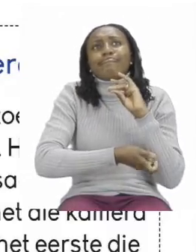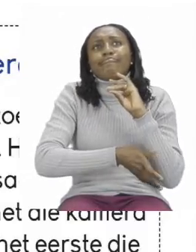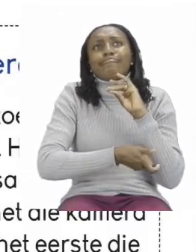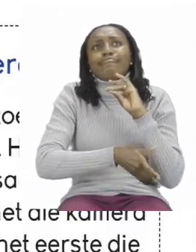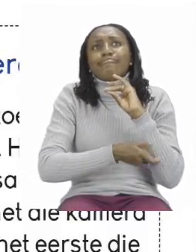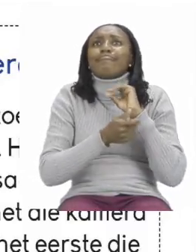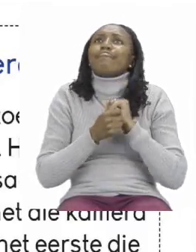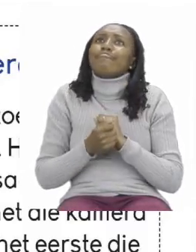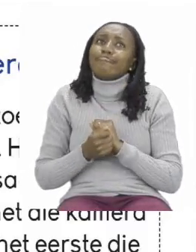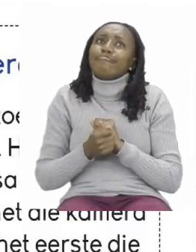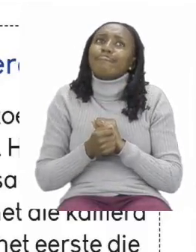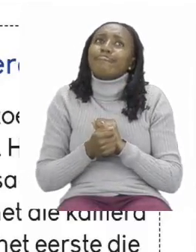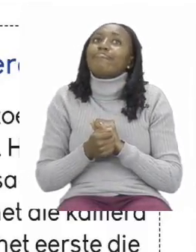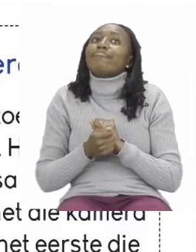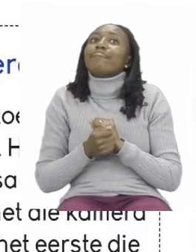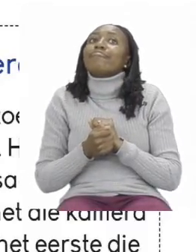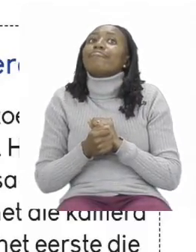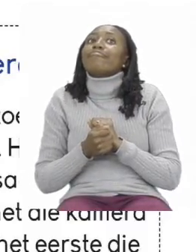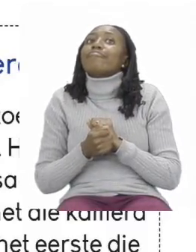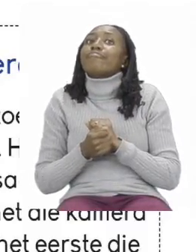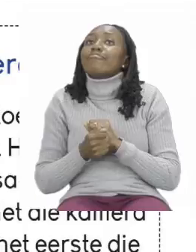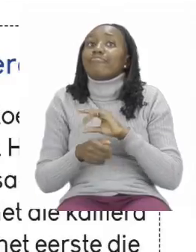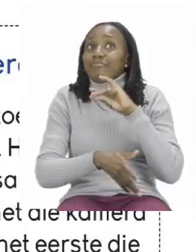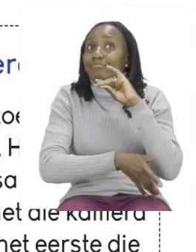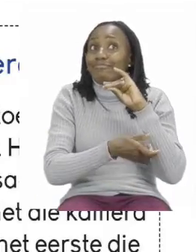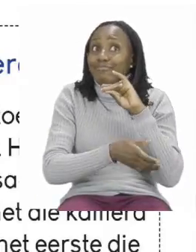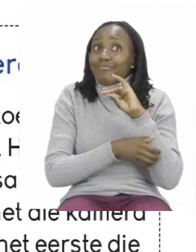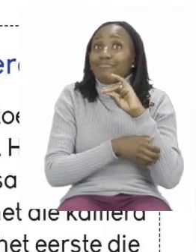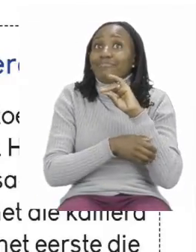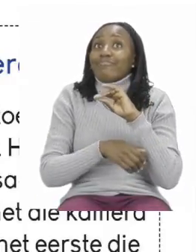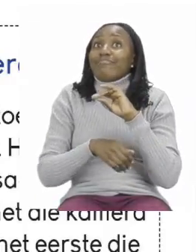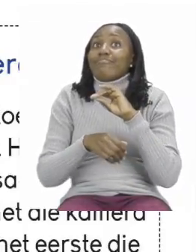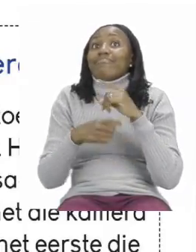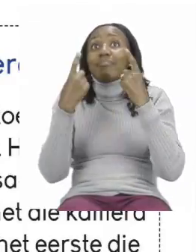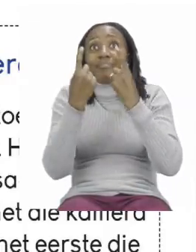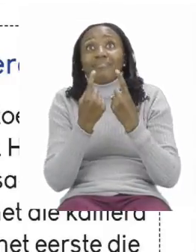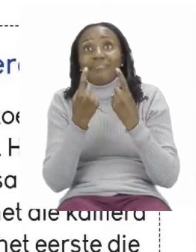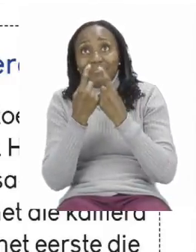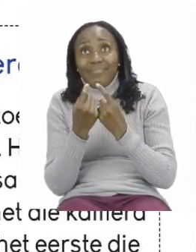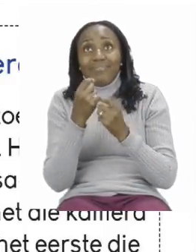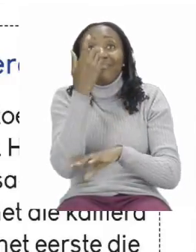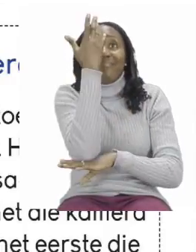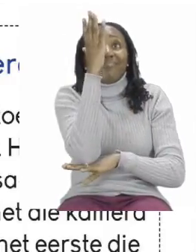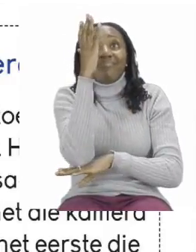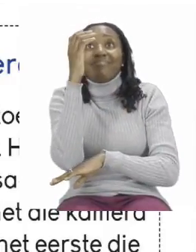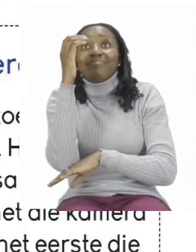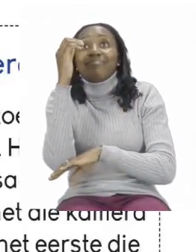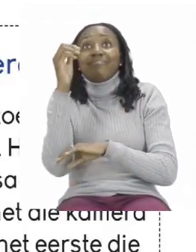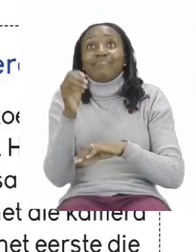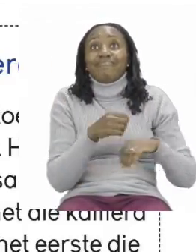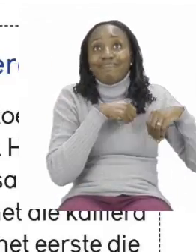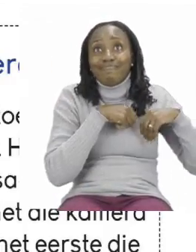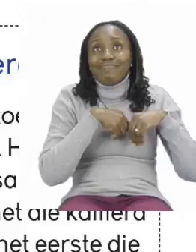monkeys. the monkeys. swimming swinging from the trees.